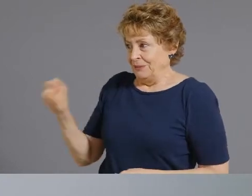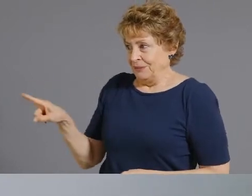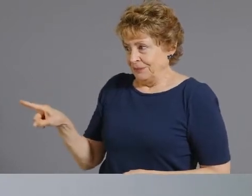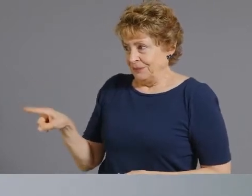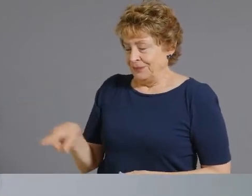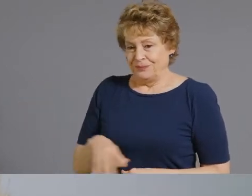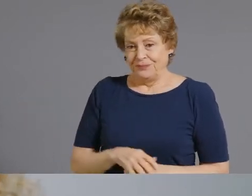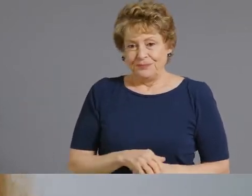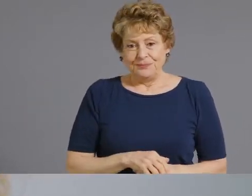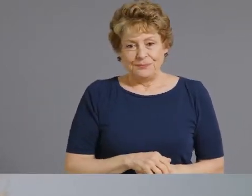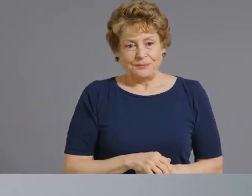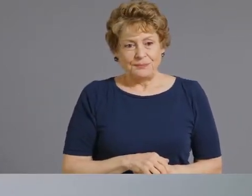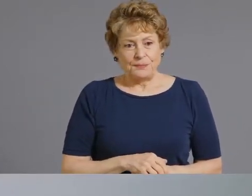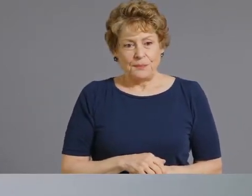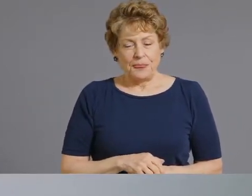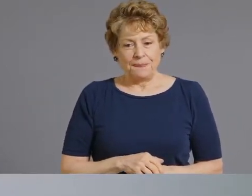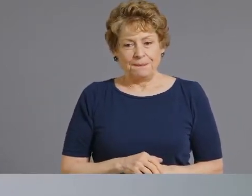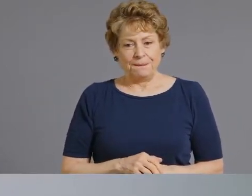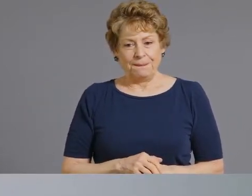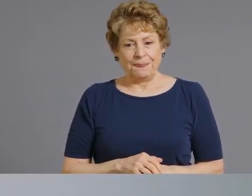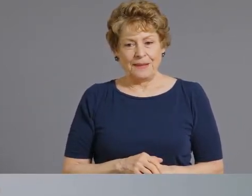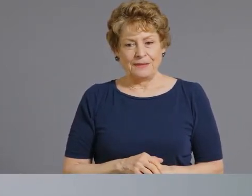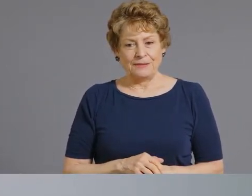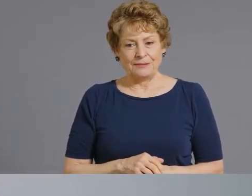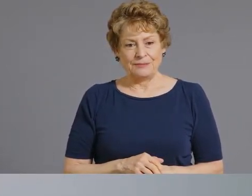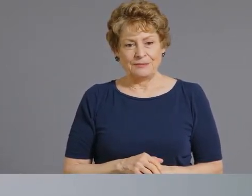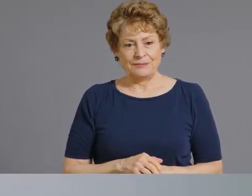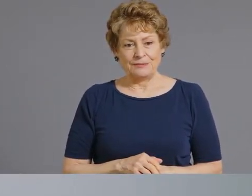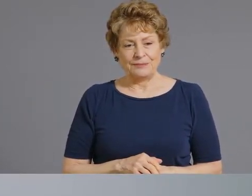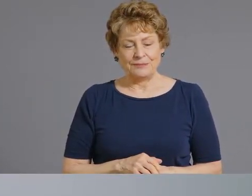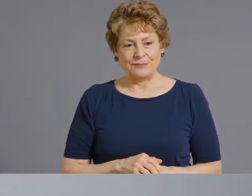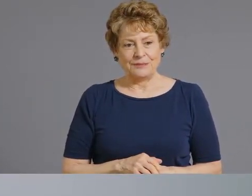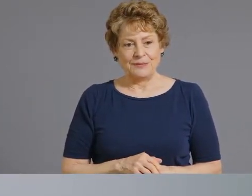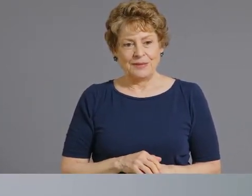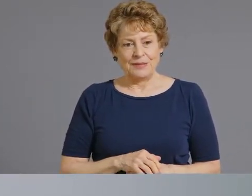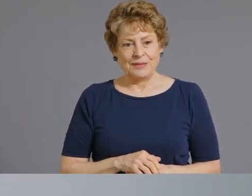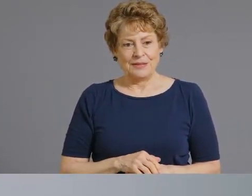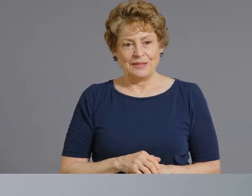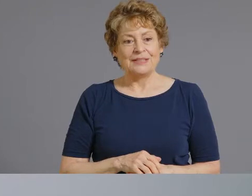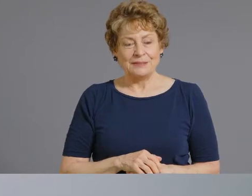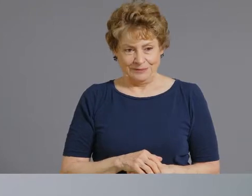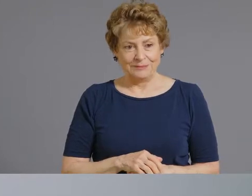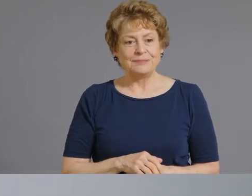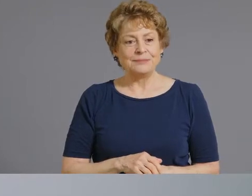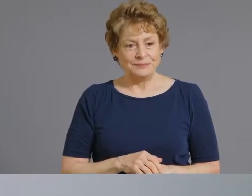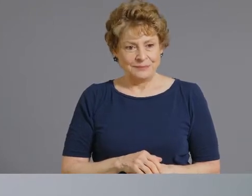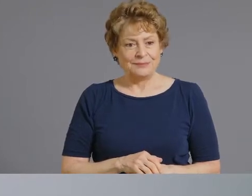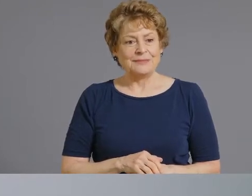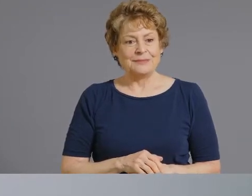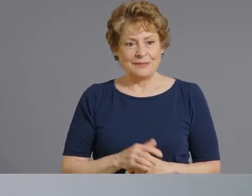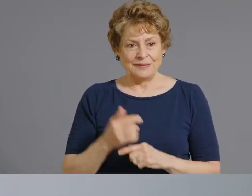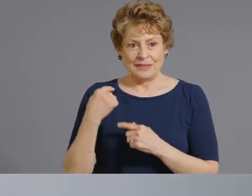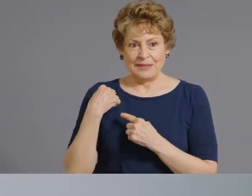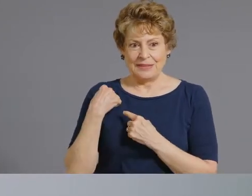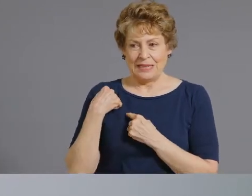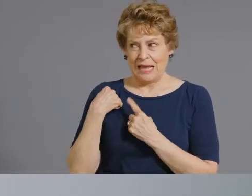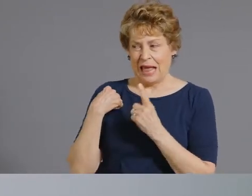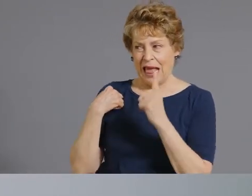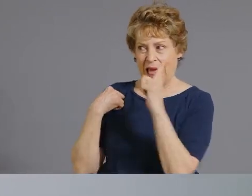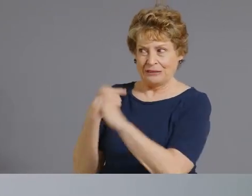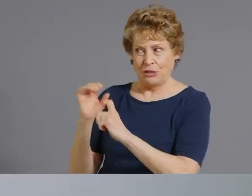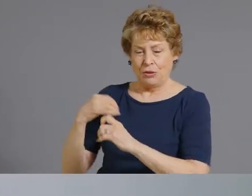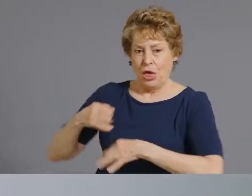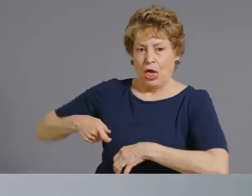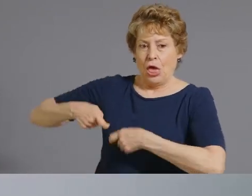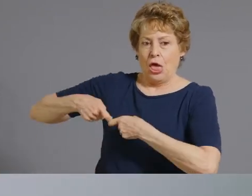oh there you are hi i can the last few i have not asked a question so i have one thing i want to clarify